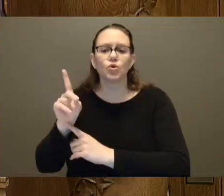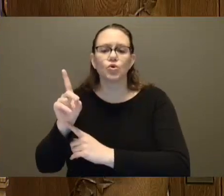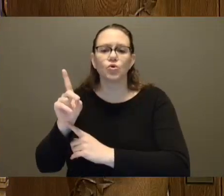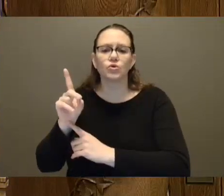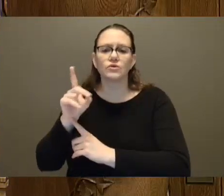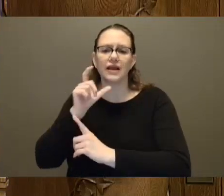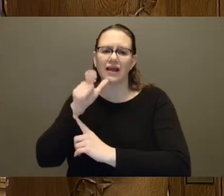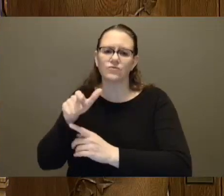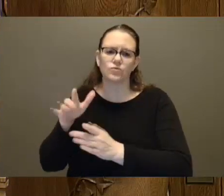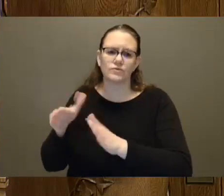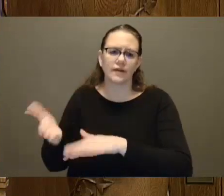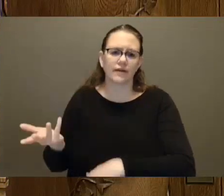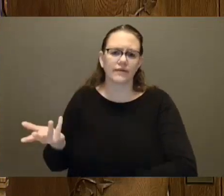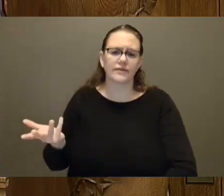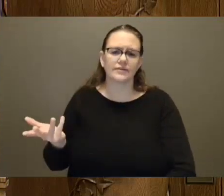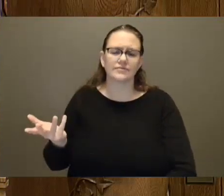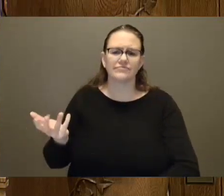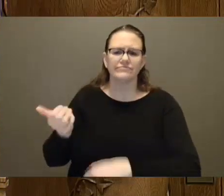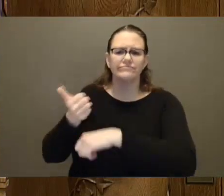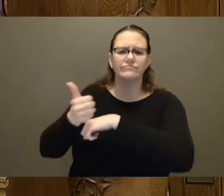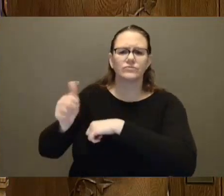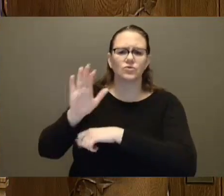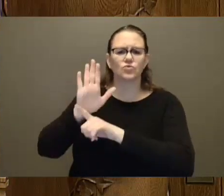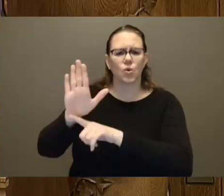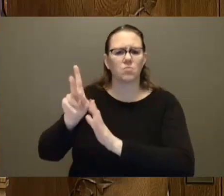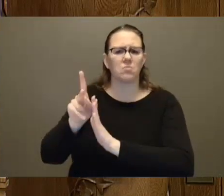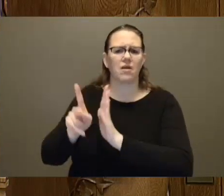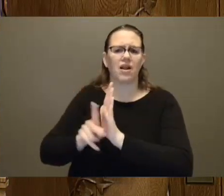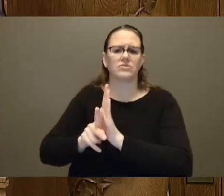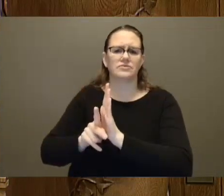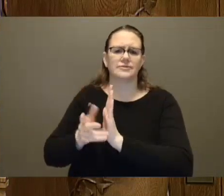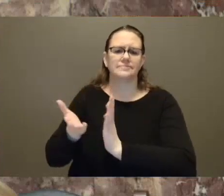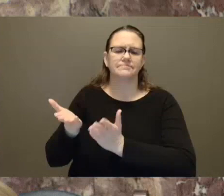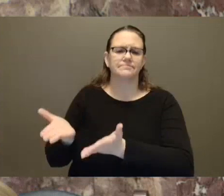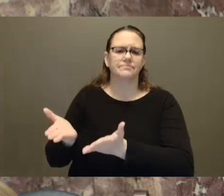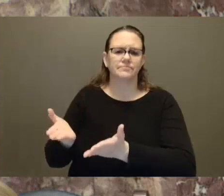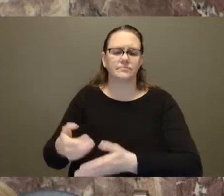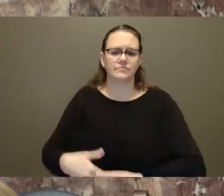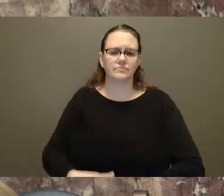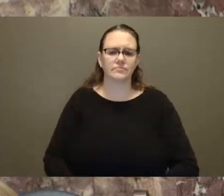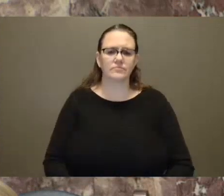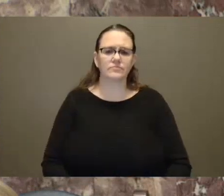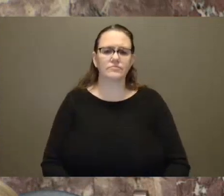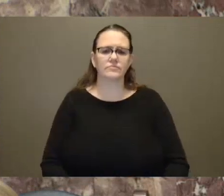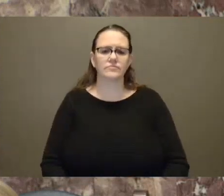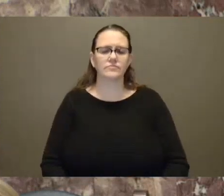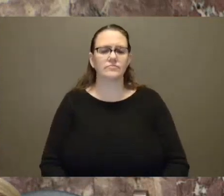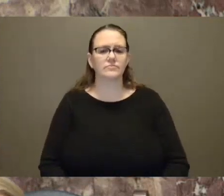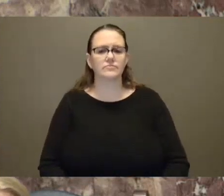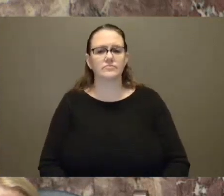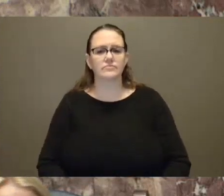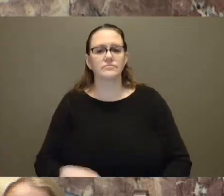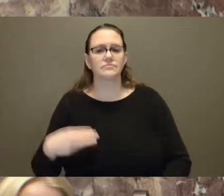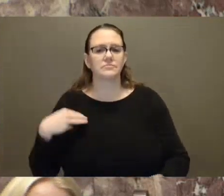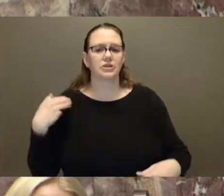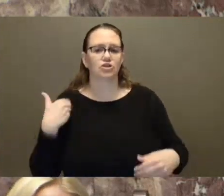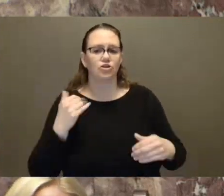Minister. Thank you, Honourable Speaker. And I know that every single person in this House